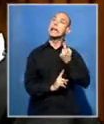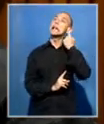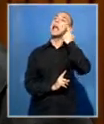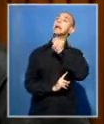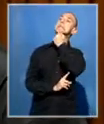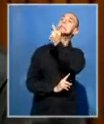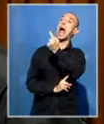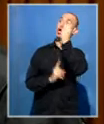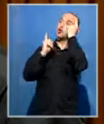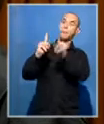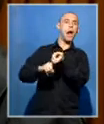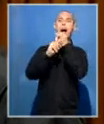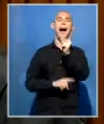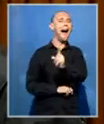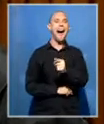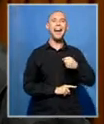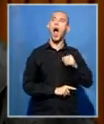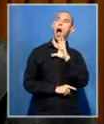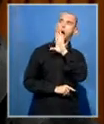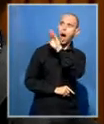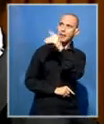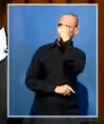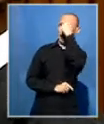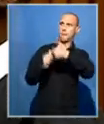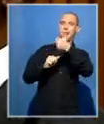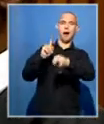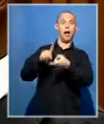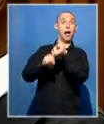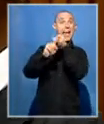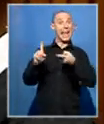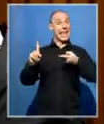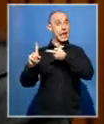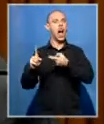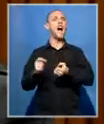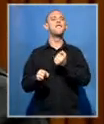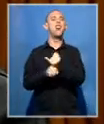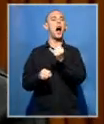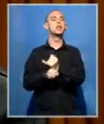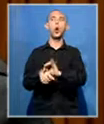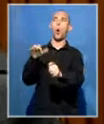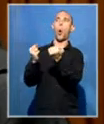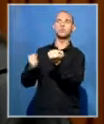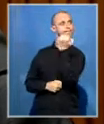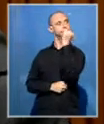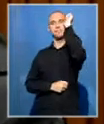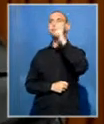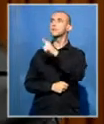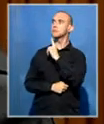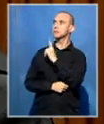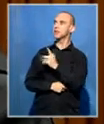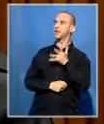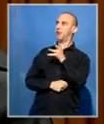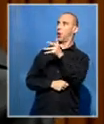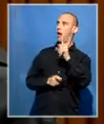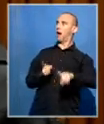effectively seeking to prevent the Minister from taking a decision that he himself has made representations